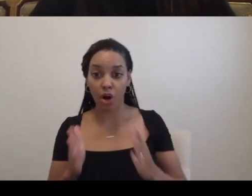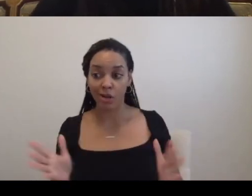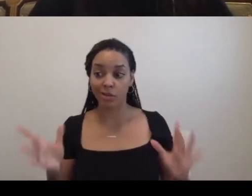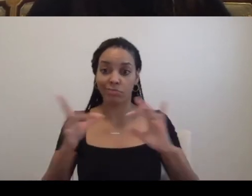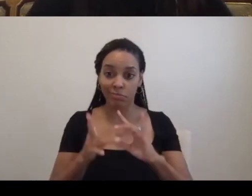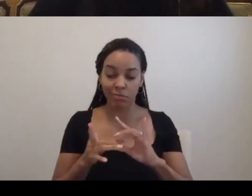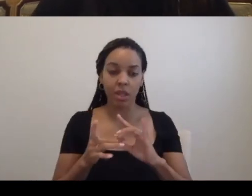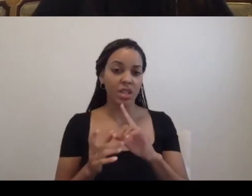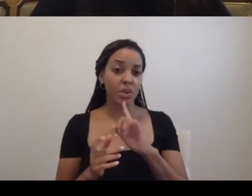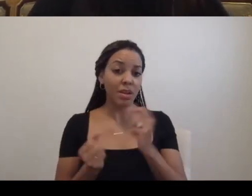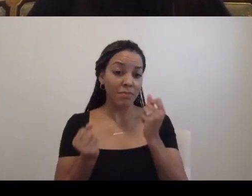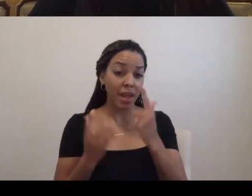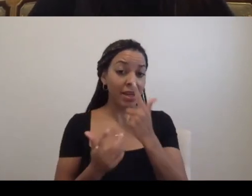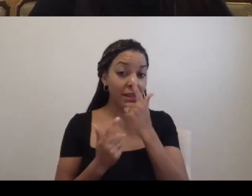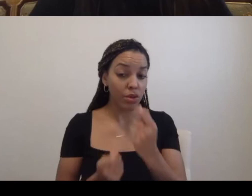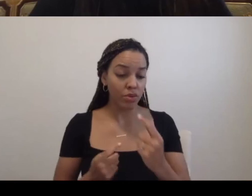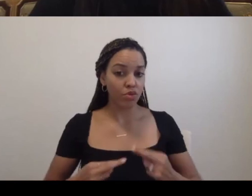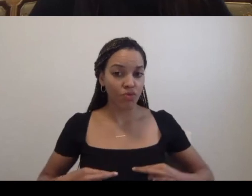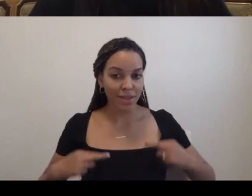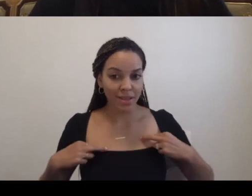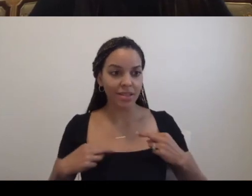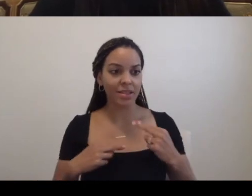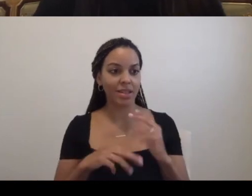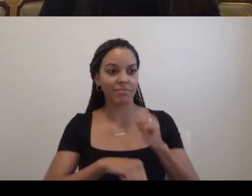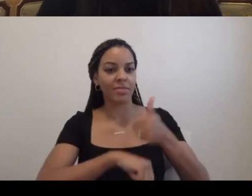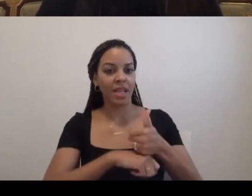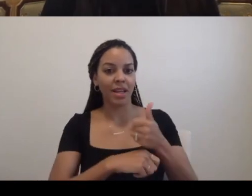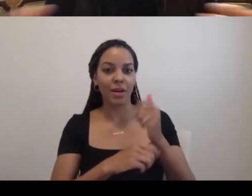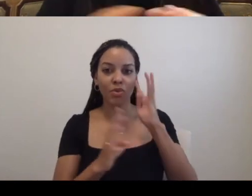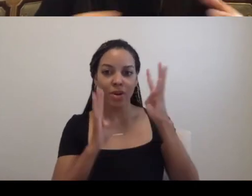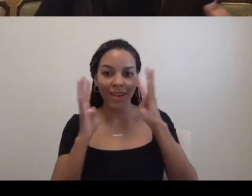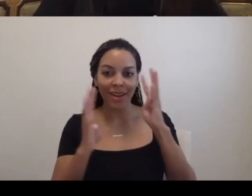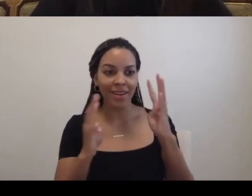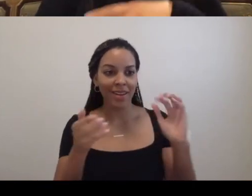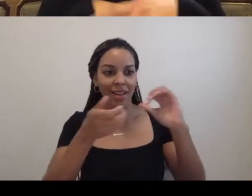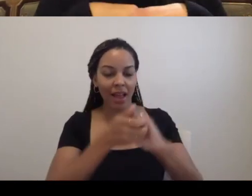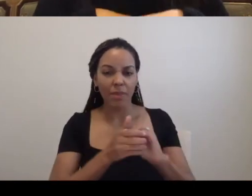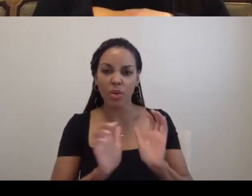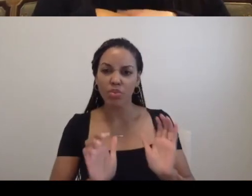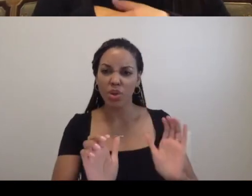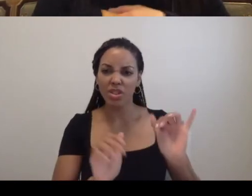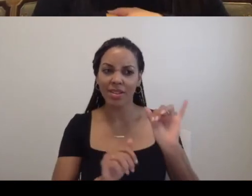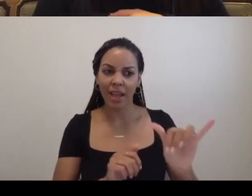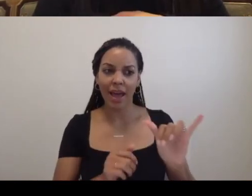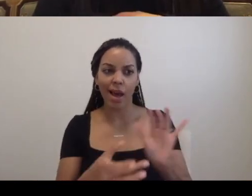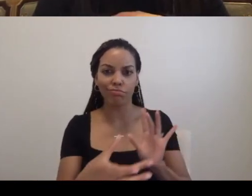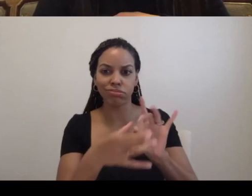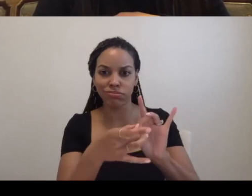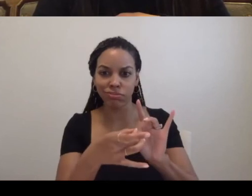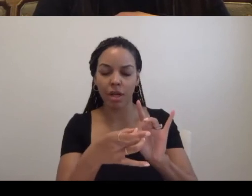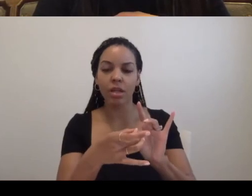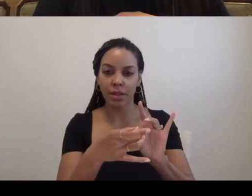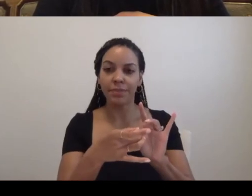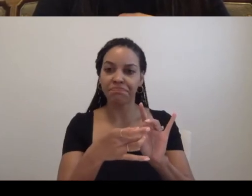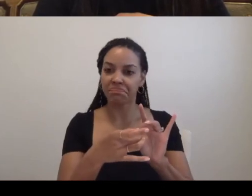very interesting residency space for creating that collaboration and pushing that connections, um,